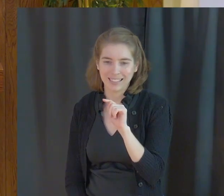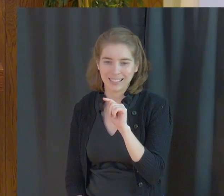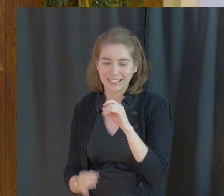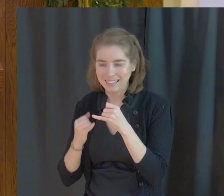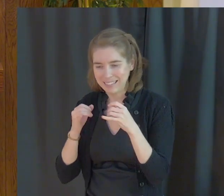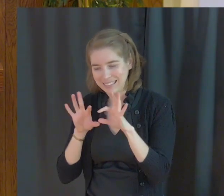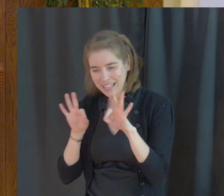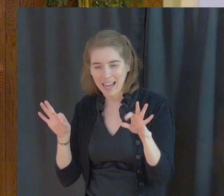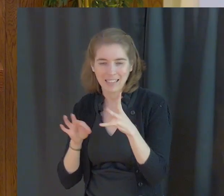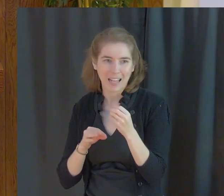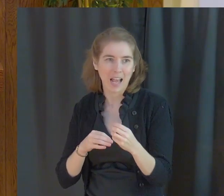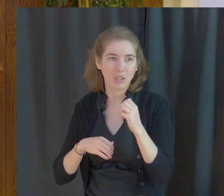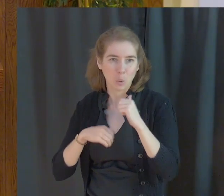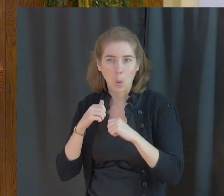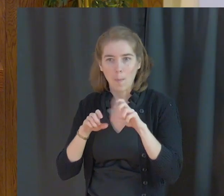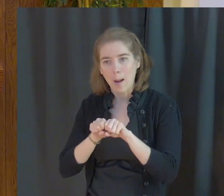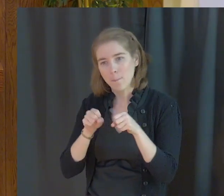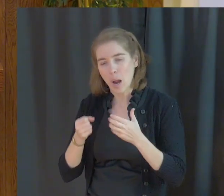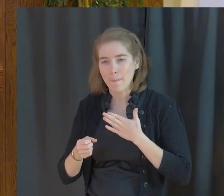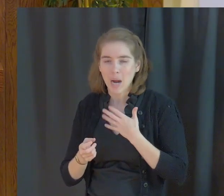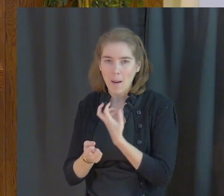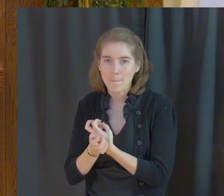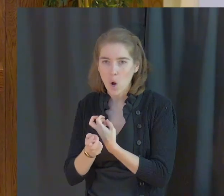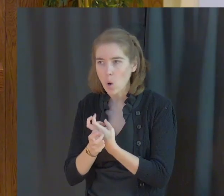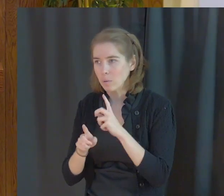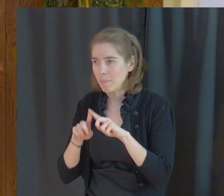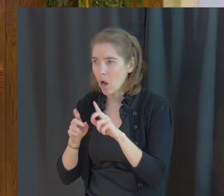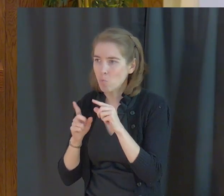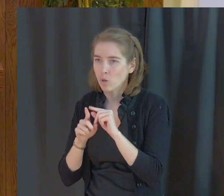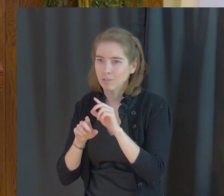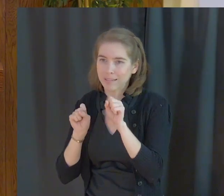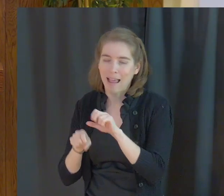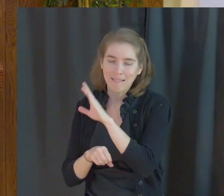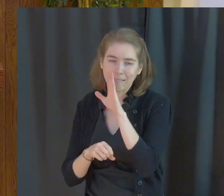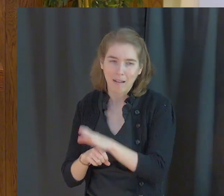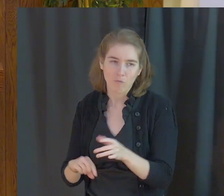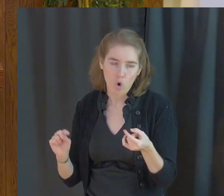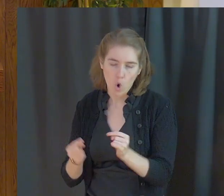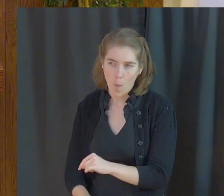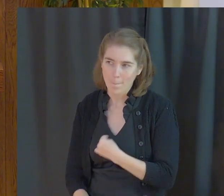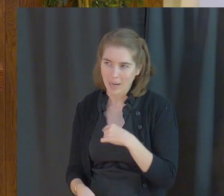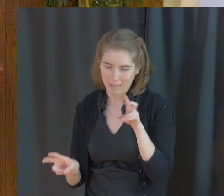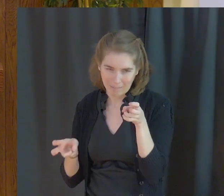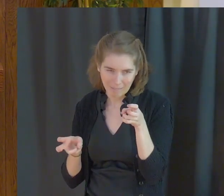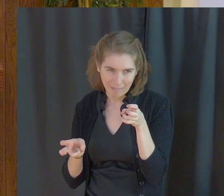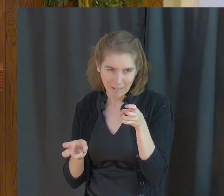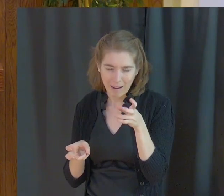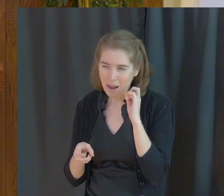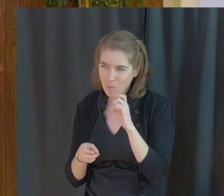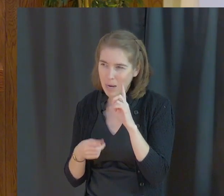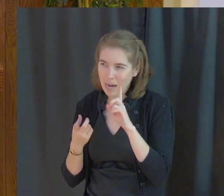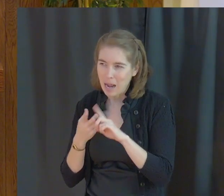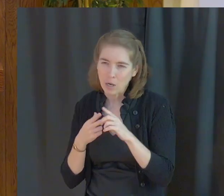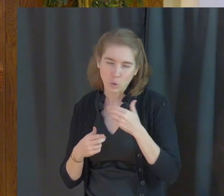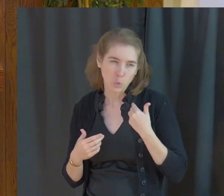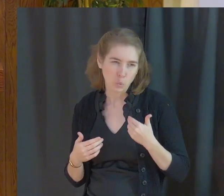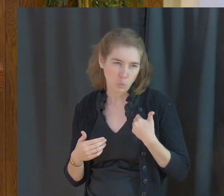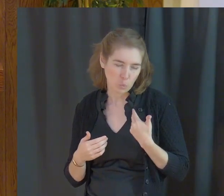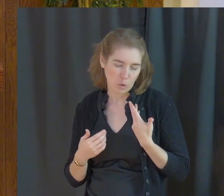will never hurt me. When I was younger, when I thought I was being persecuted by friends, by what they were saying to me.